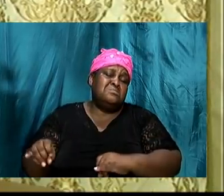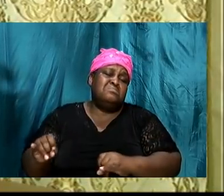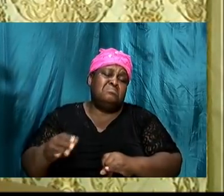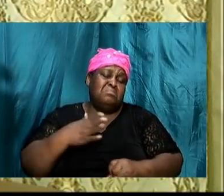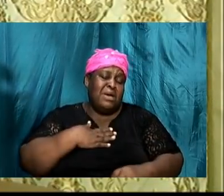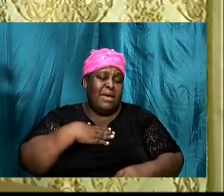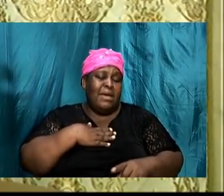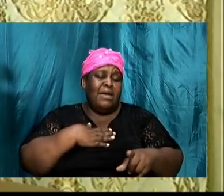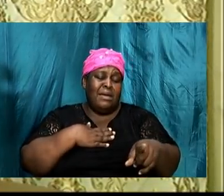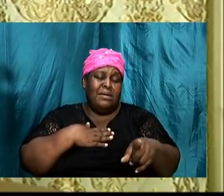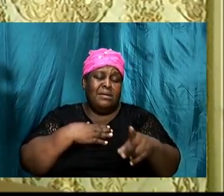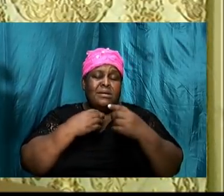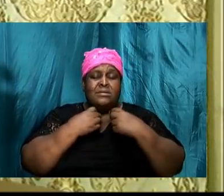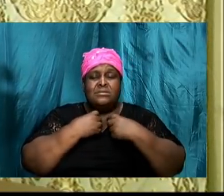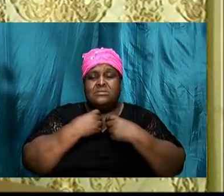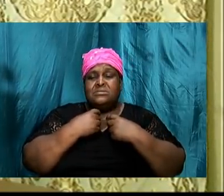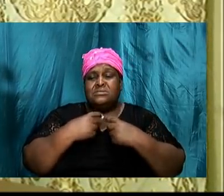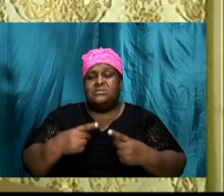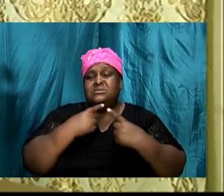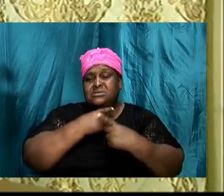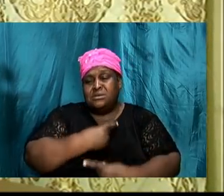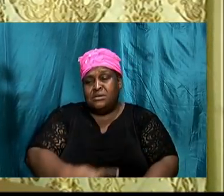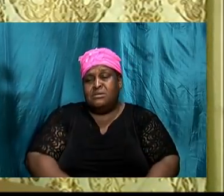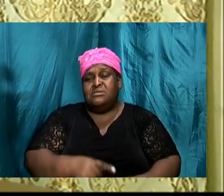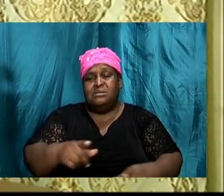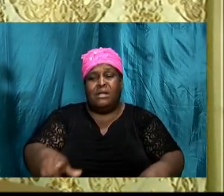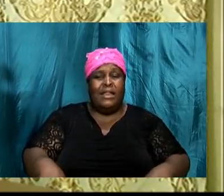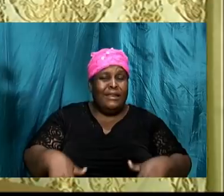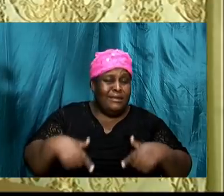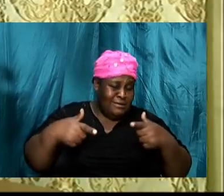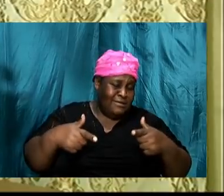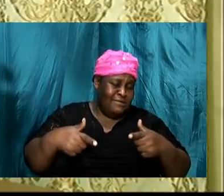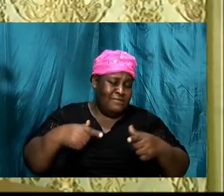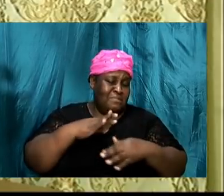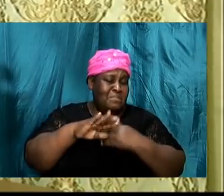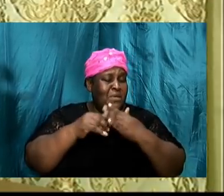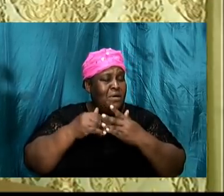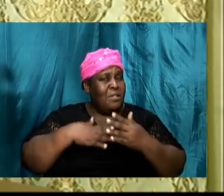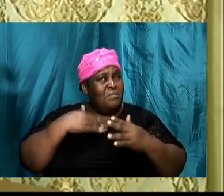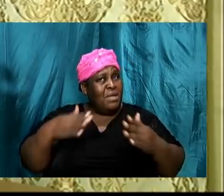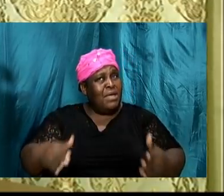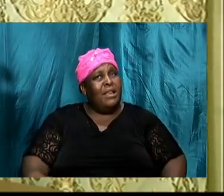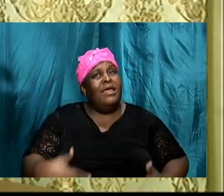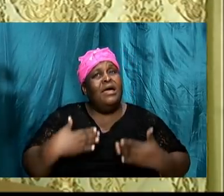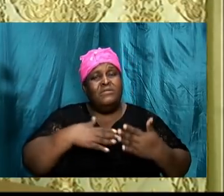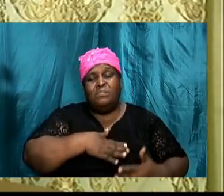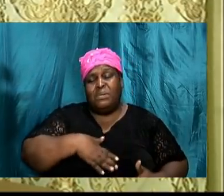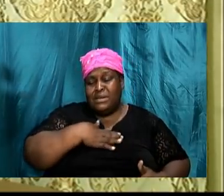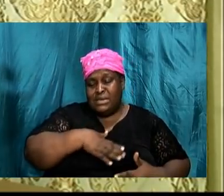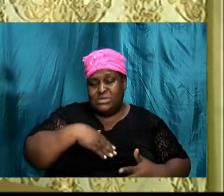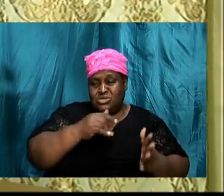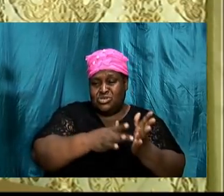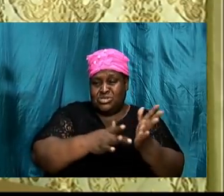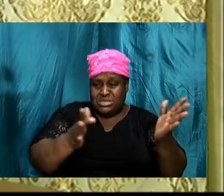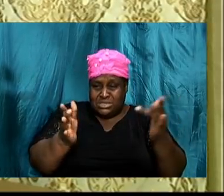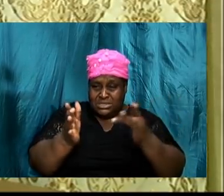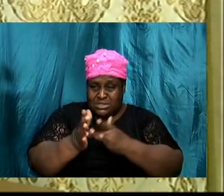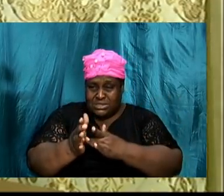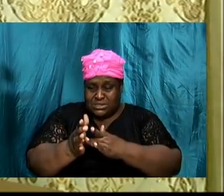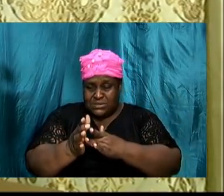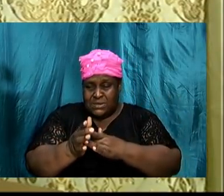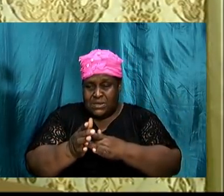to please the Lord. Not that I do it all the time, but it is my desire to live my life,